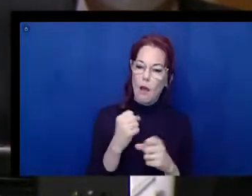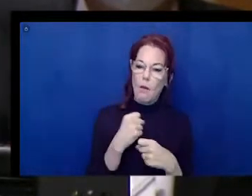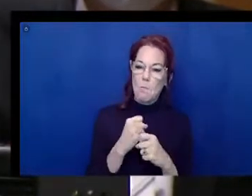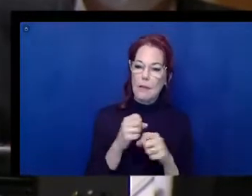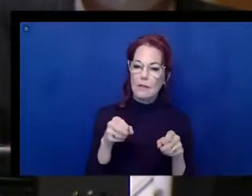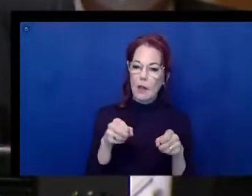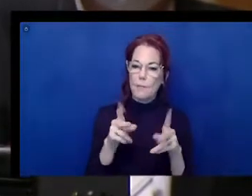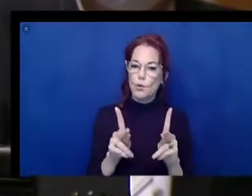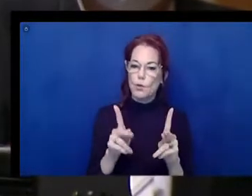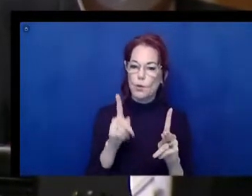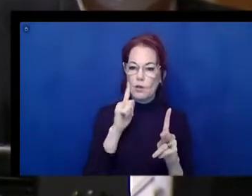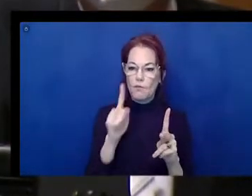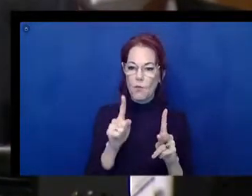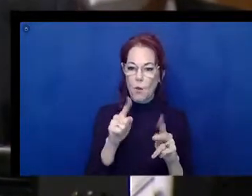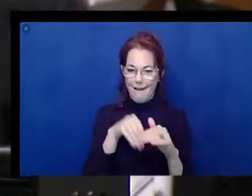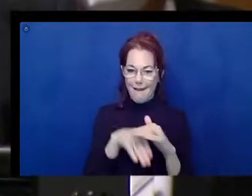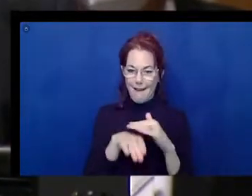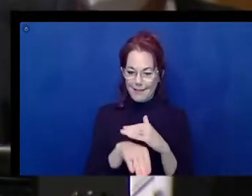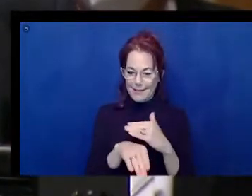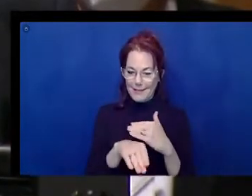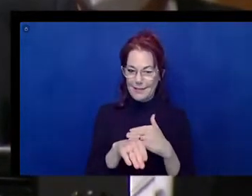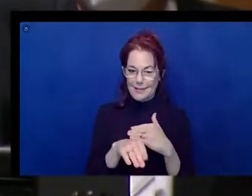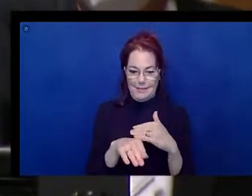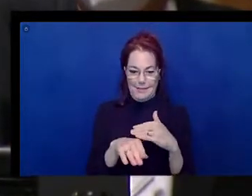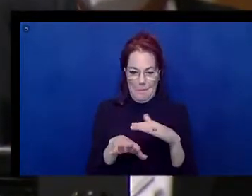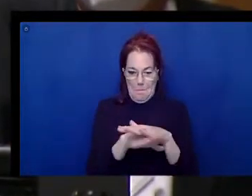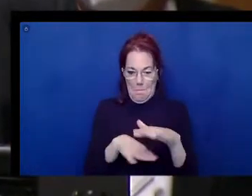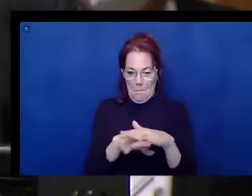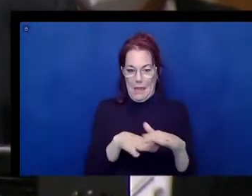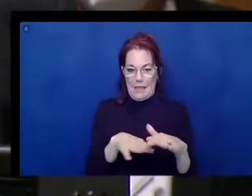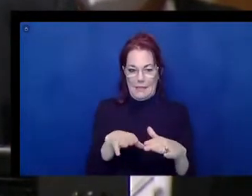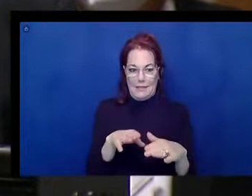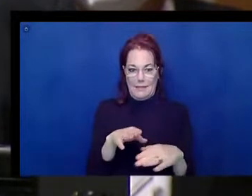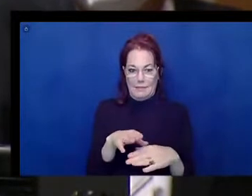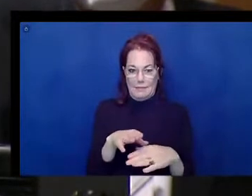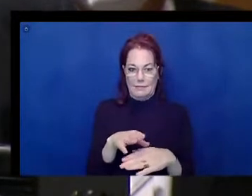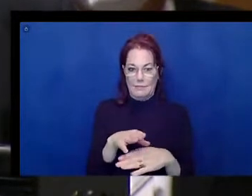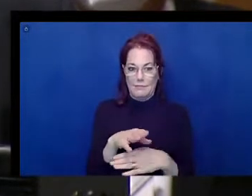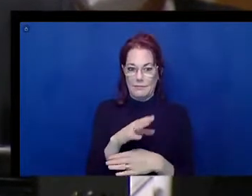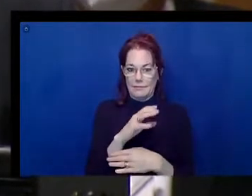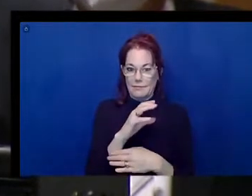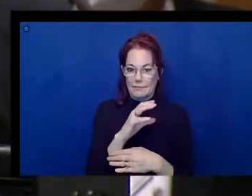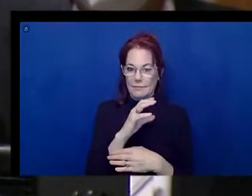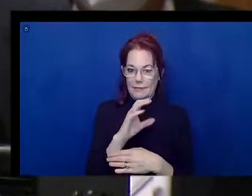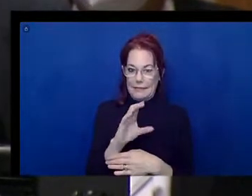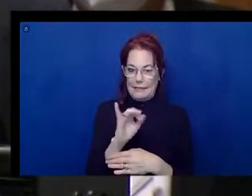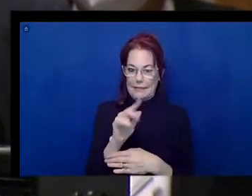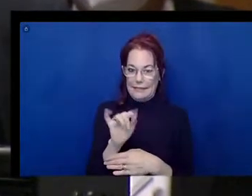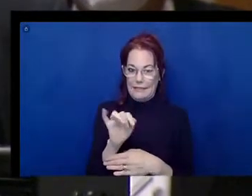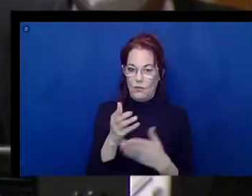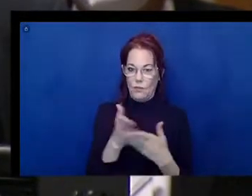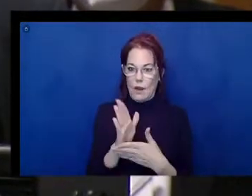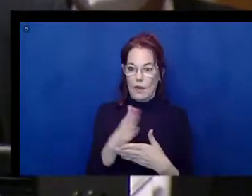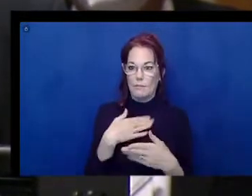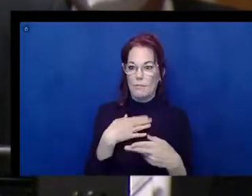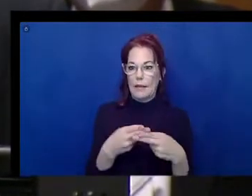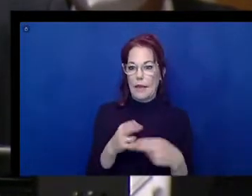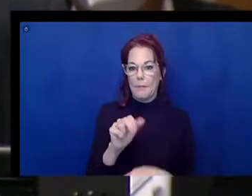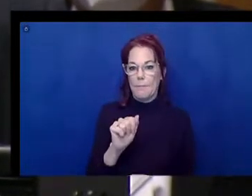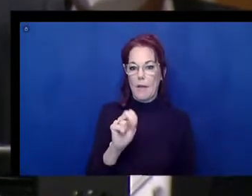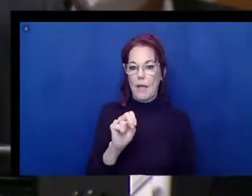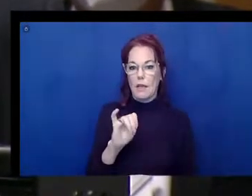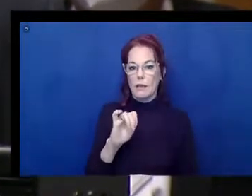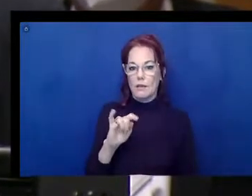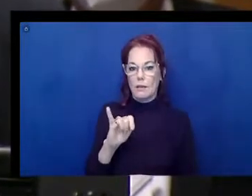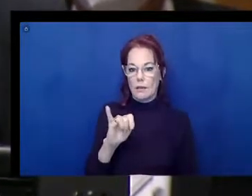the fundamental civil rights that should be extended to every American citizen. As stated, my name is Anil Lewis. I'm the Executive